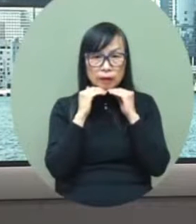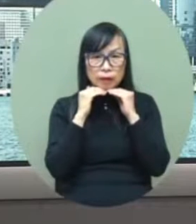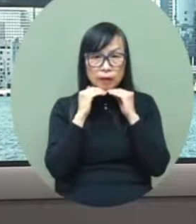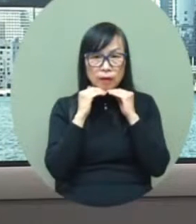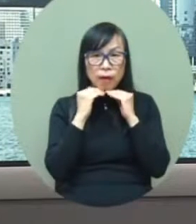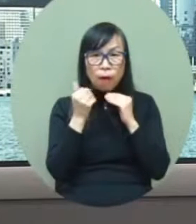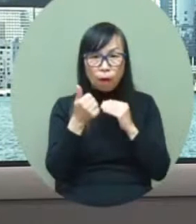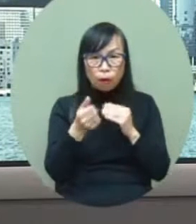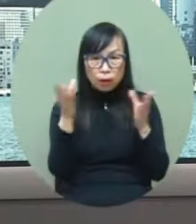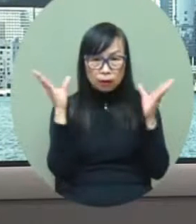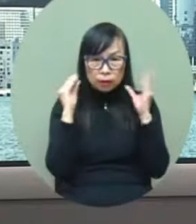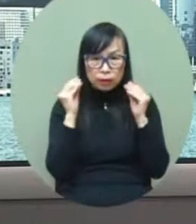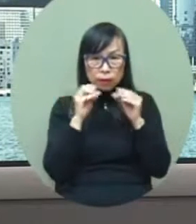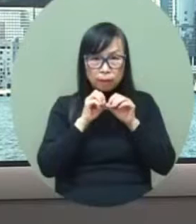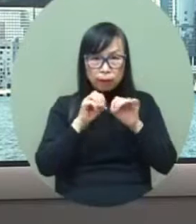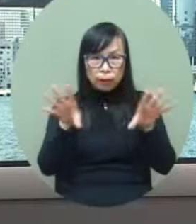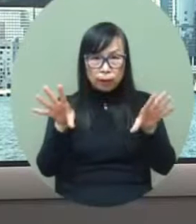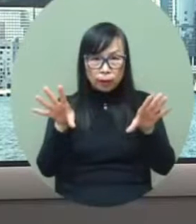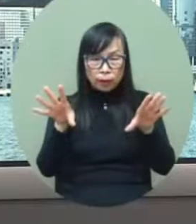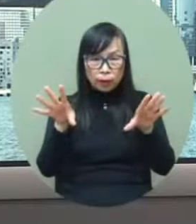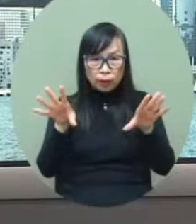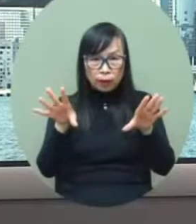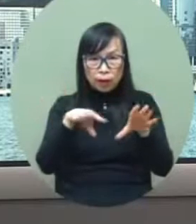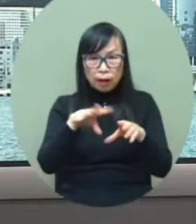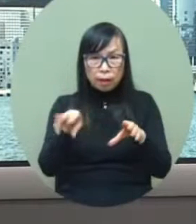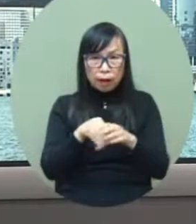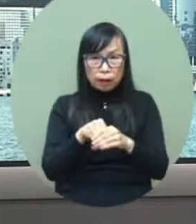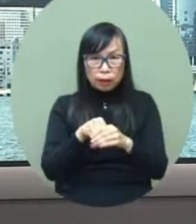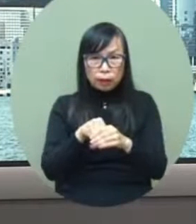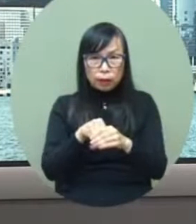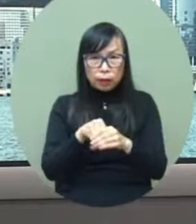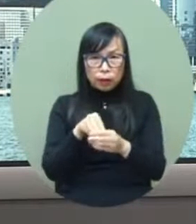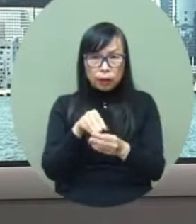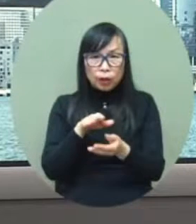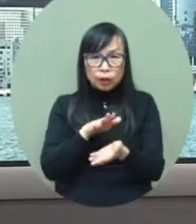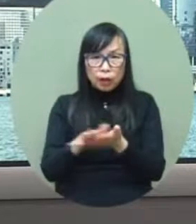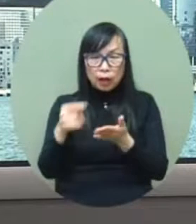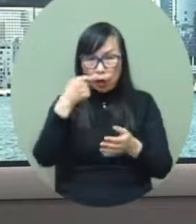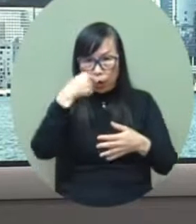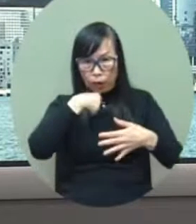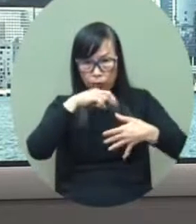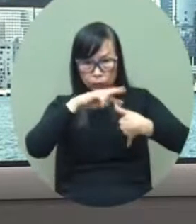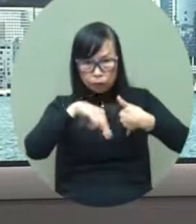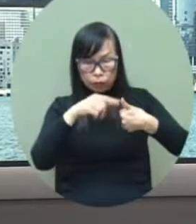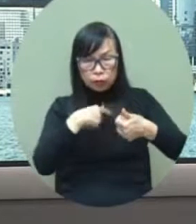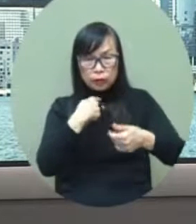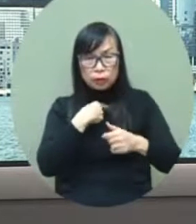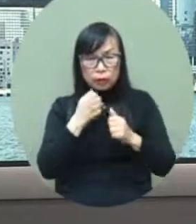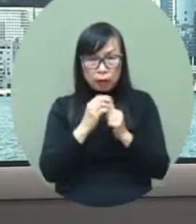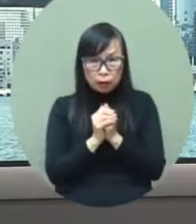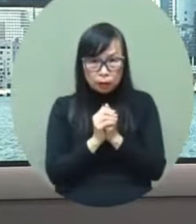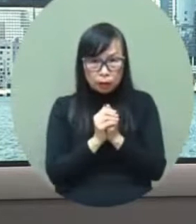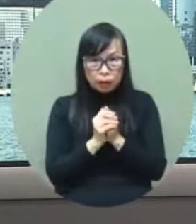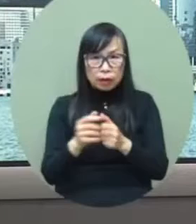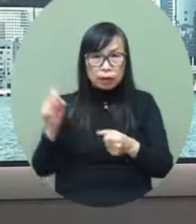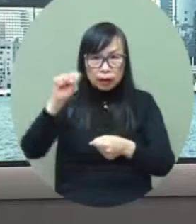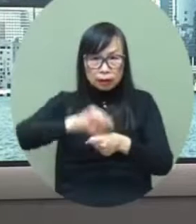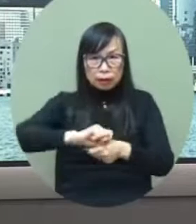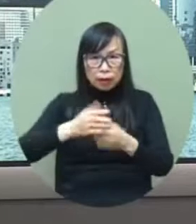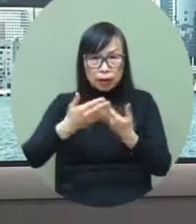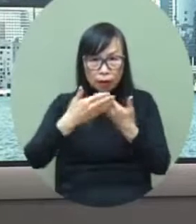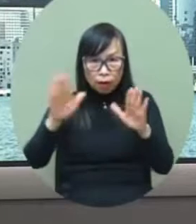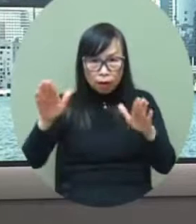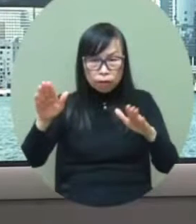quarantine free travel across the boundary and i hope to be able to announce good news soon that would include